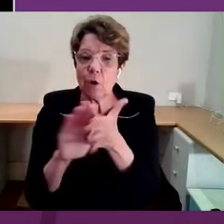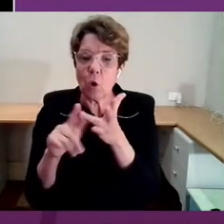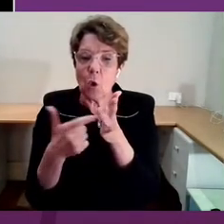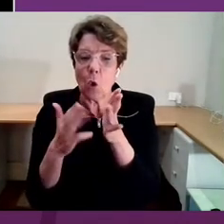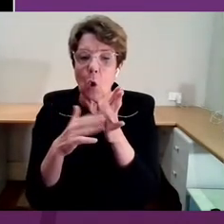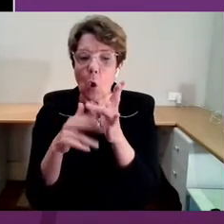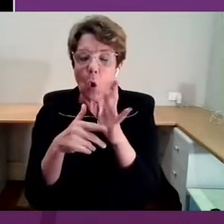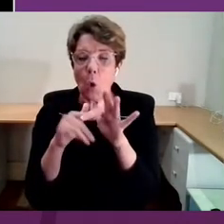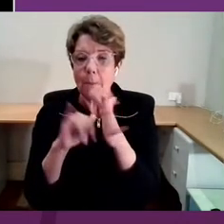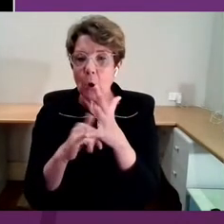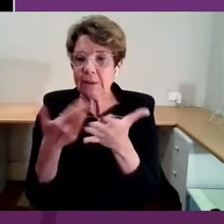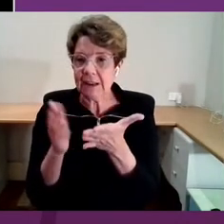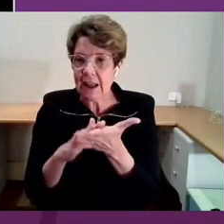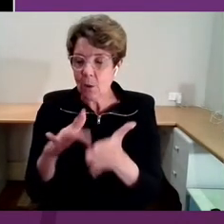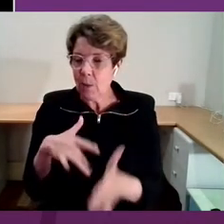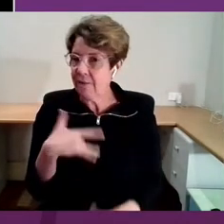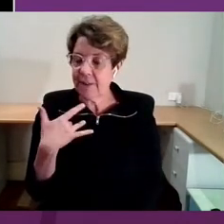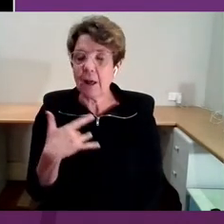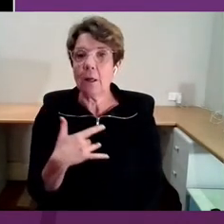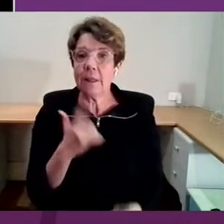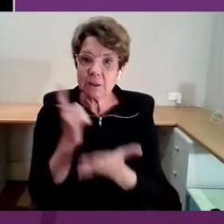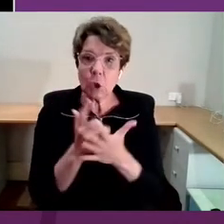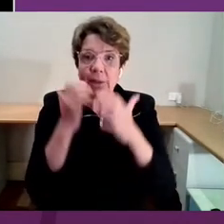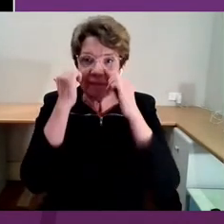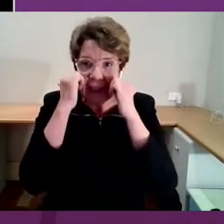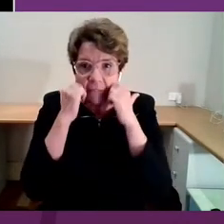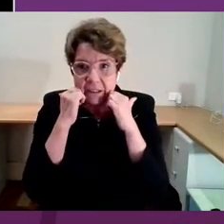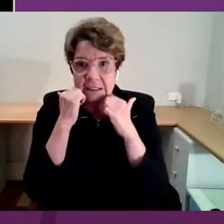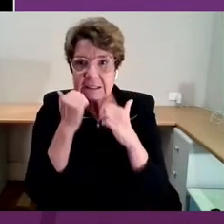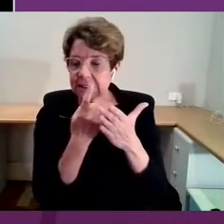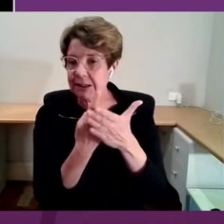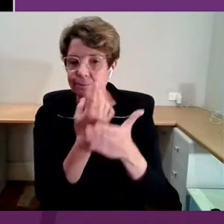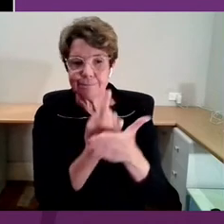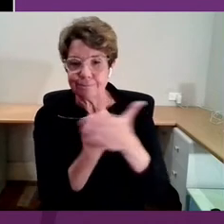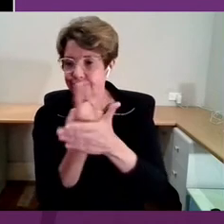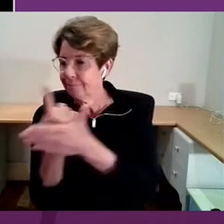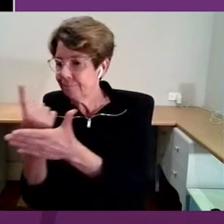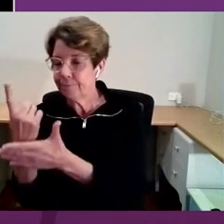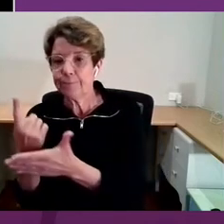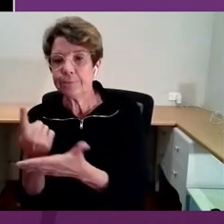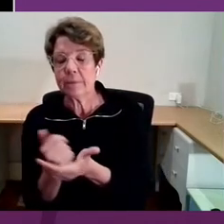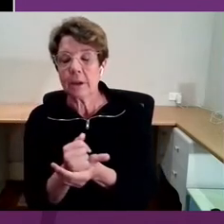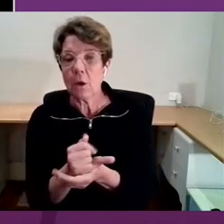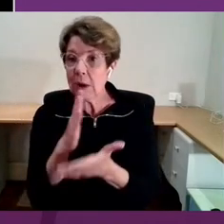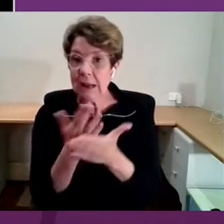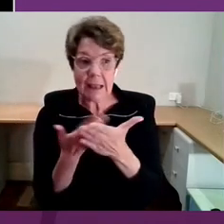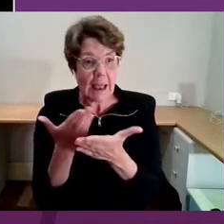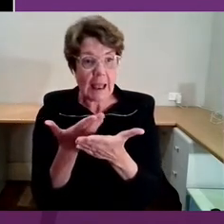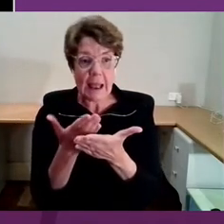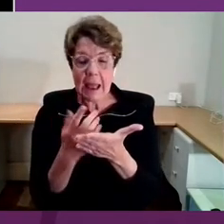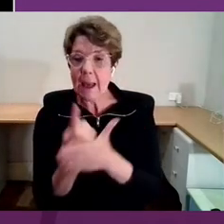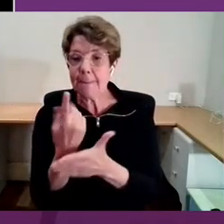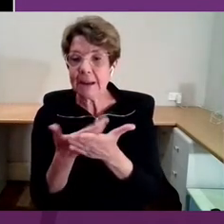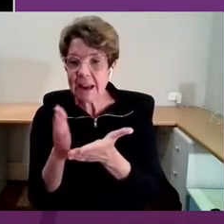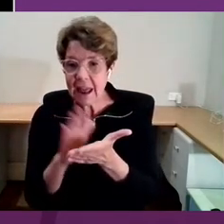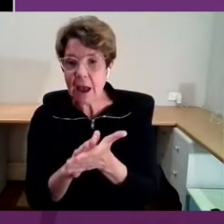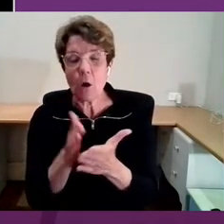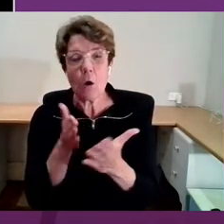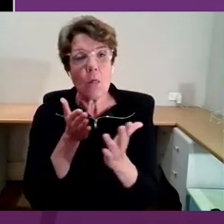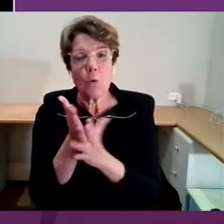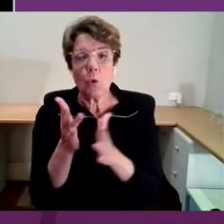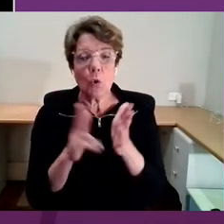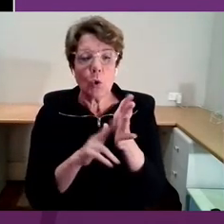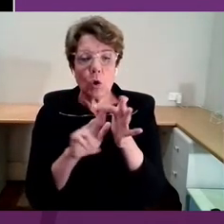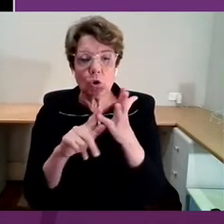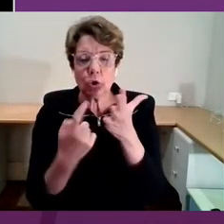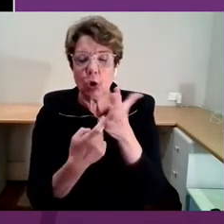evidence base made possible in part thanks to improvements in neural imaging techniques that